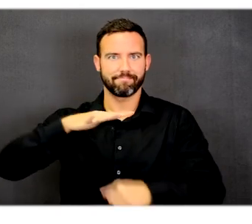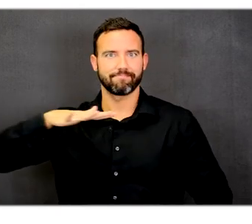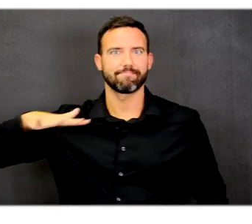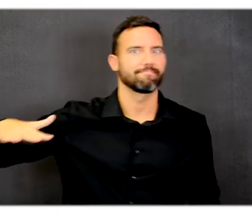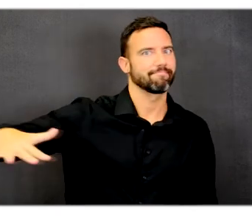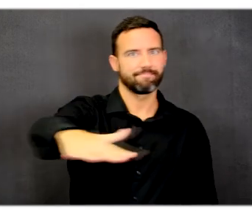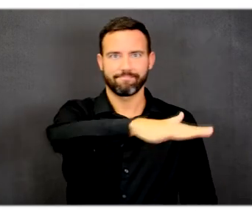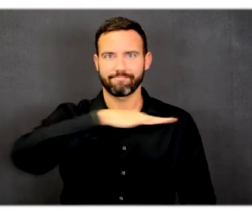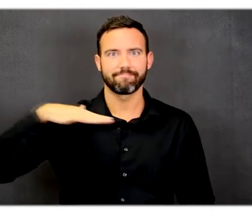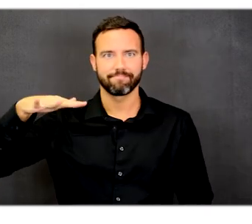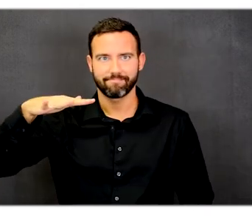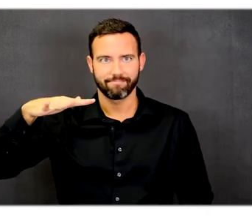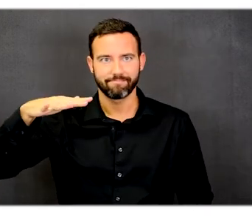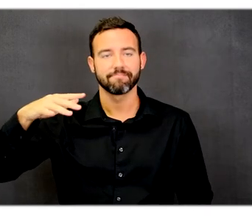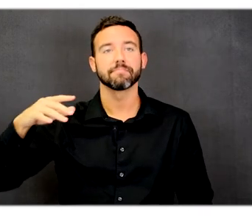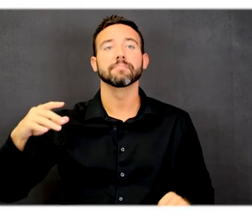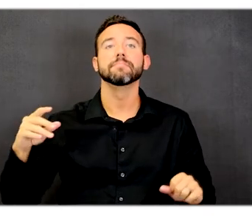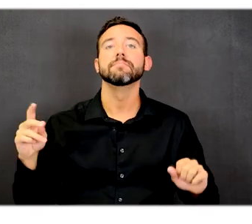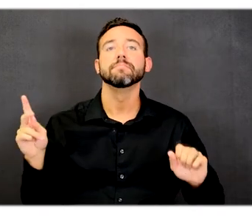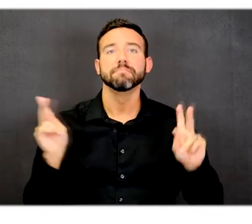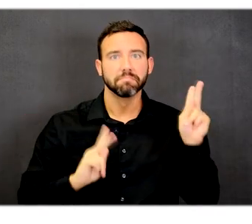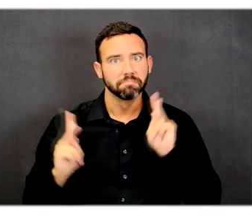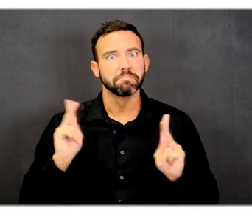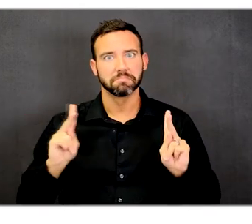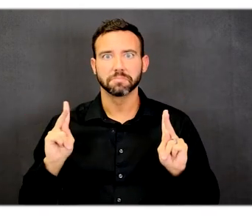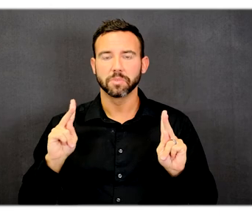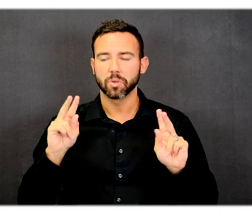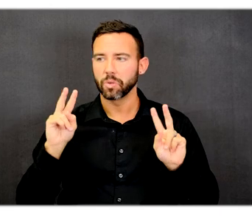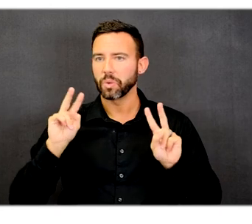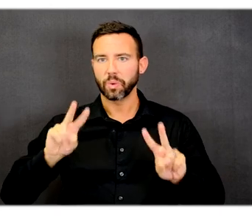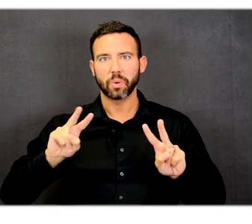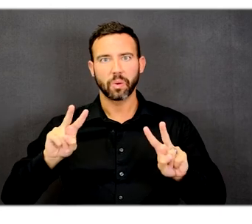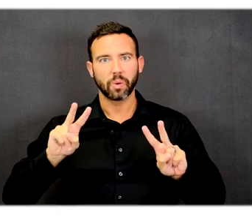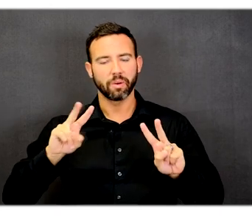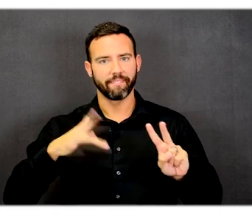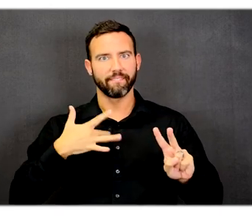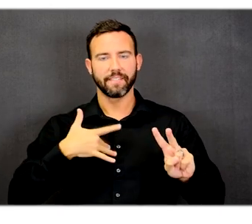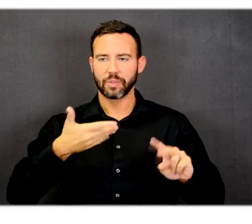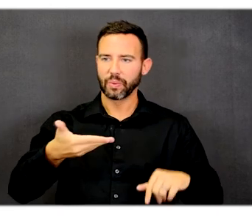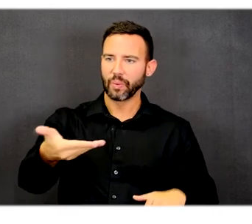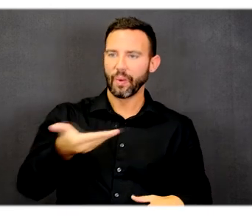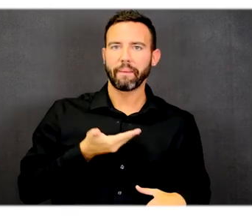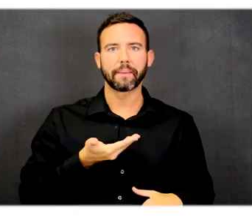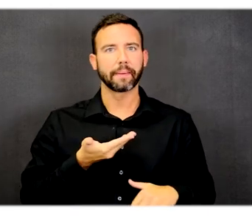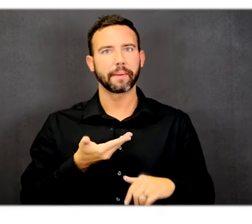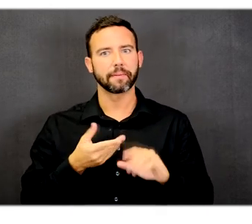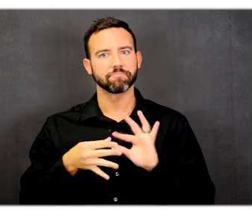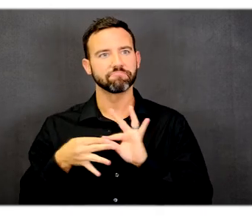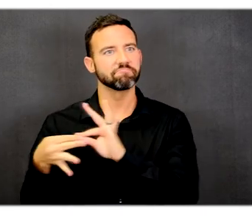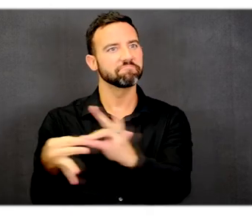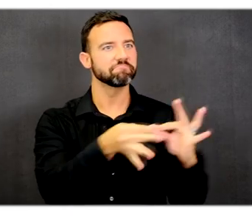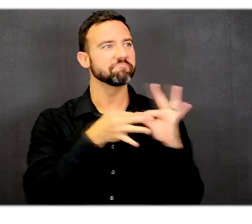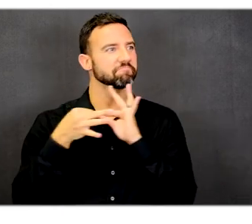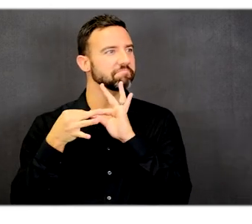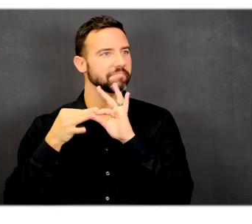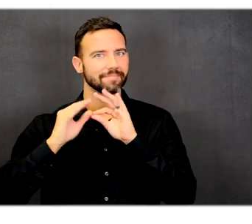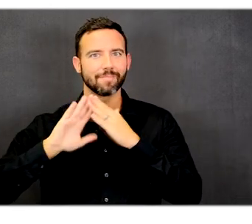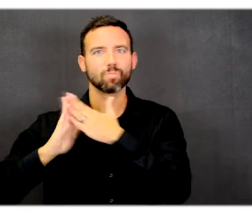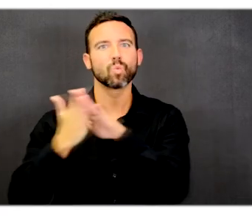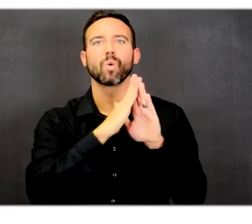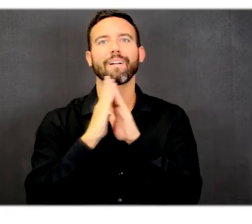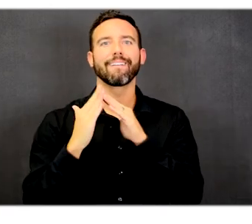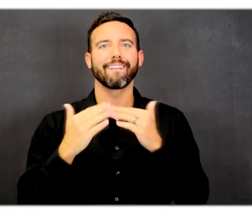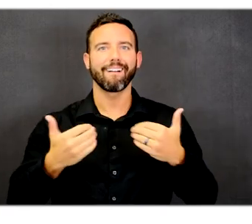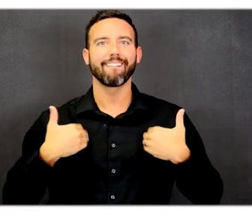and work in an inviting, warm environment that leads to community. A community where people work together to build